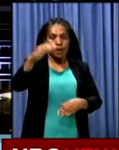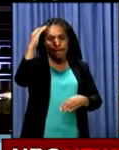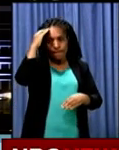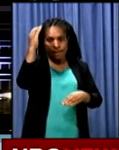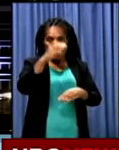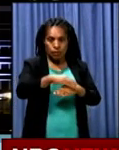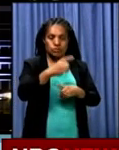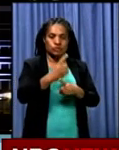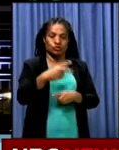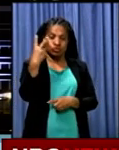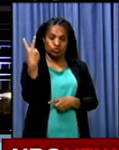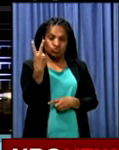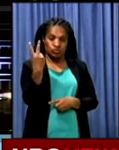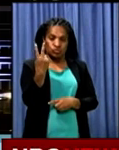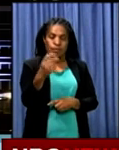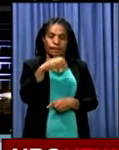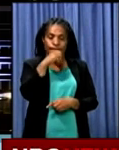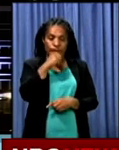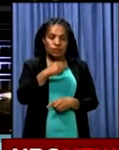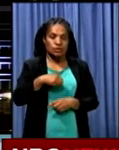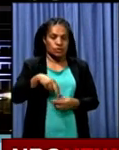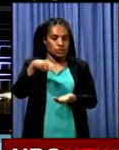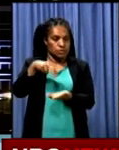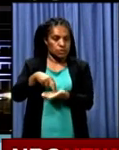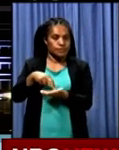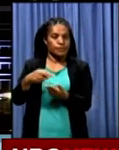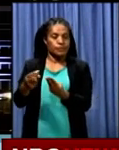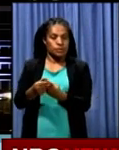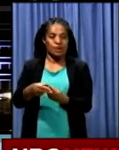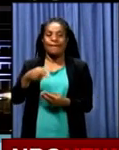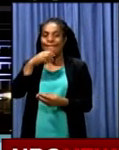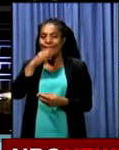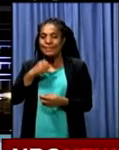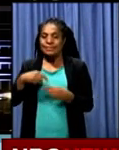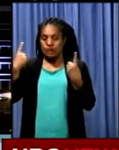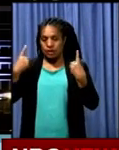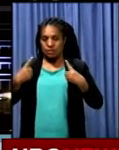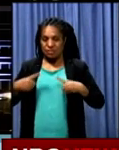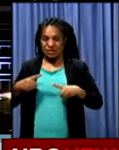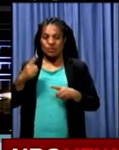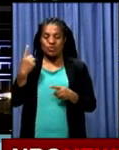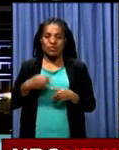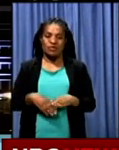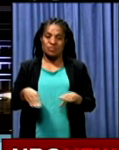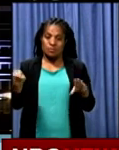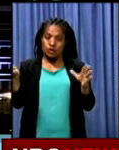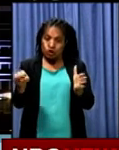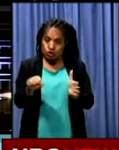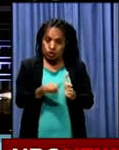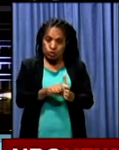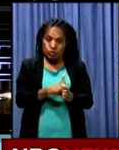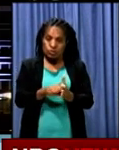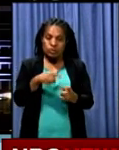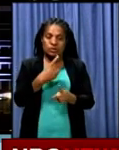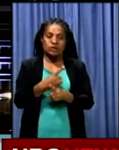both men were with the diseased Robert Jerry at the Fusion 2 restaurant in Boygani, having dinner whilst discussing